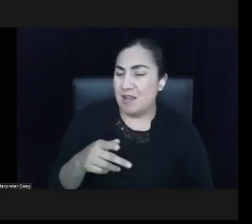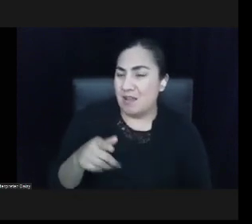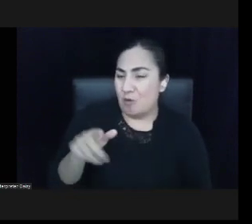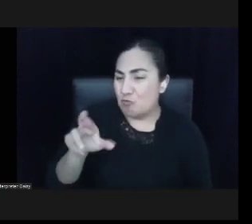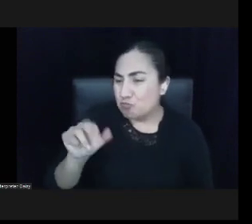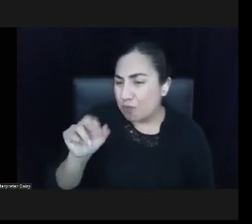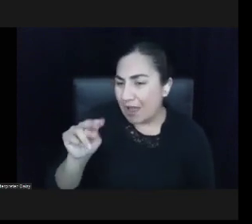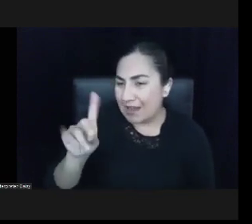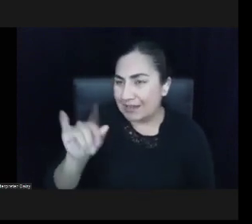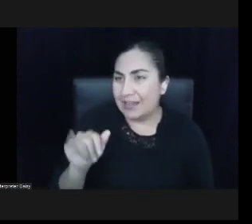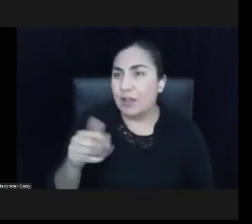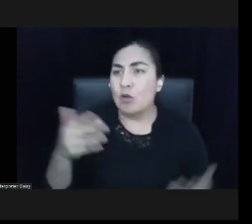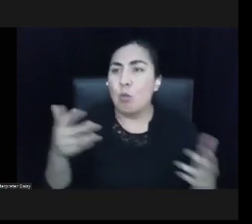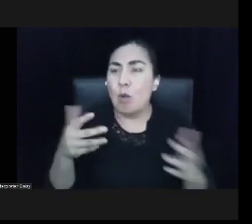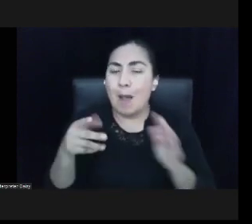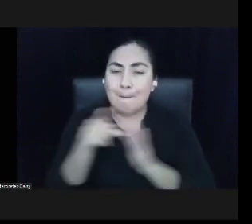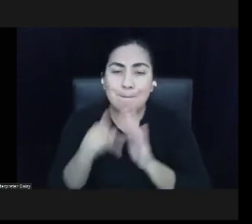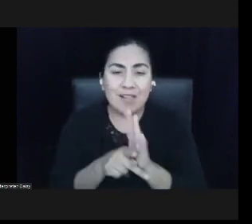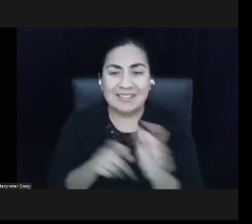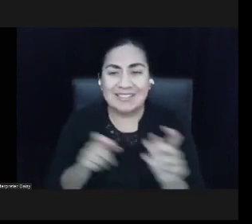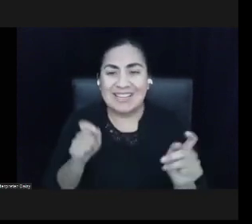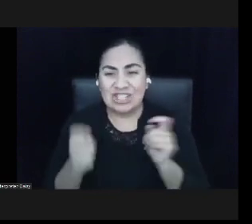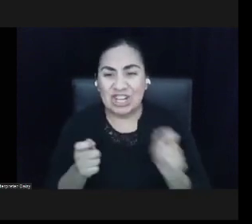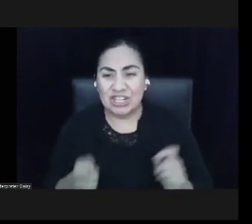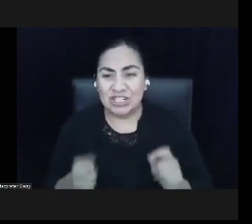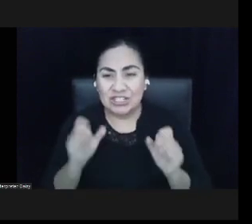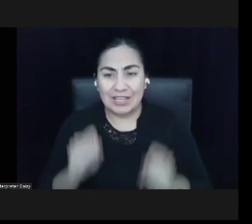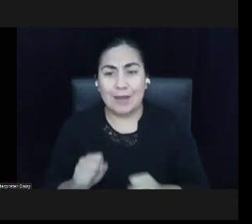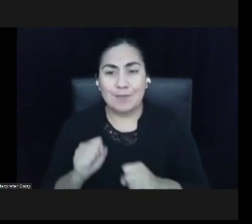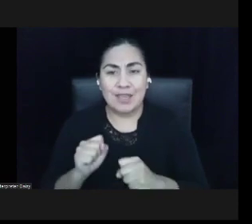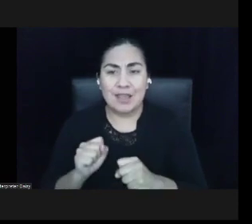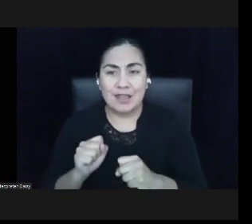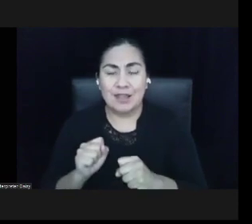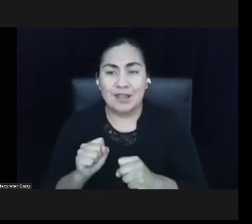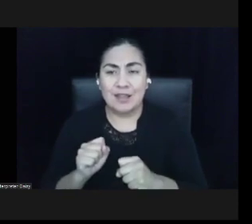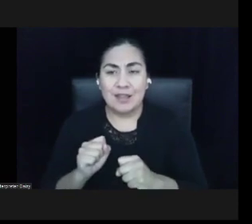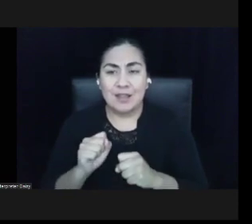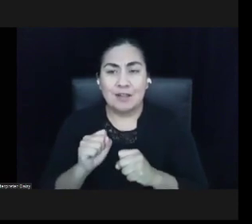policy changes could be enacted to advance racial justice?